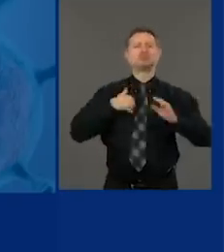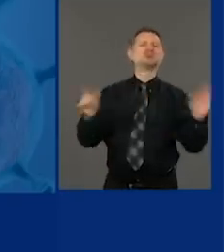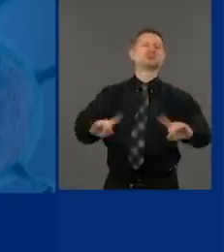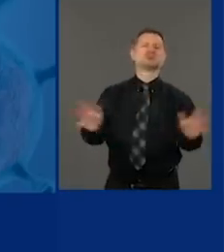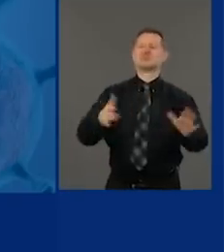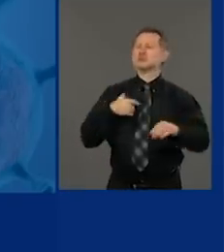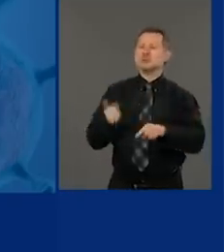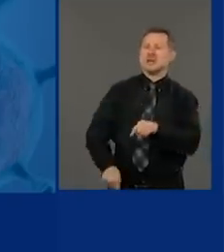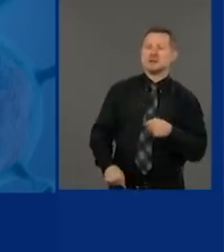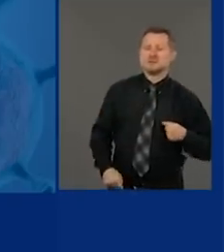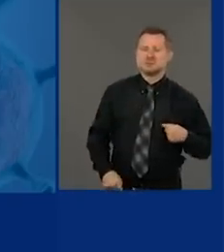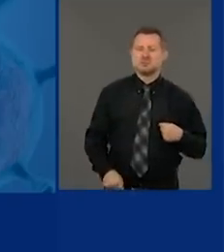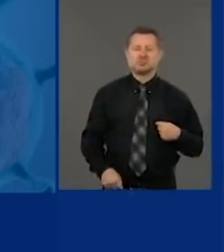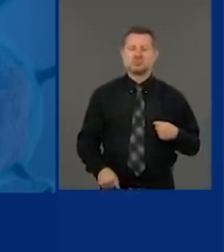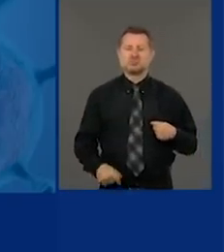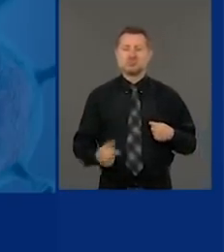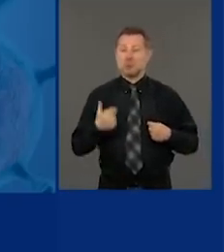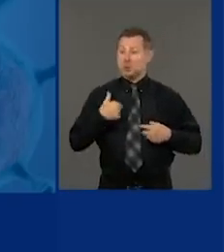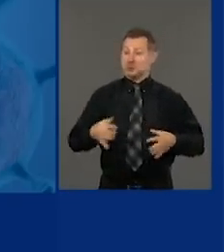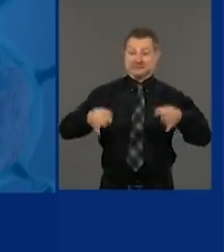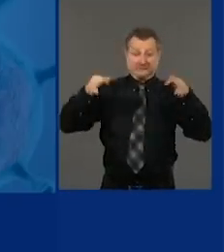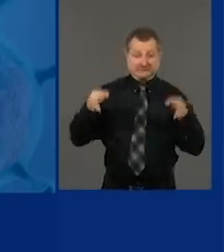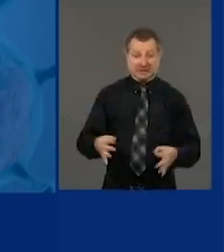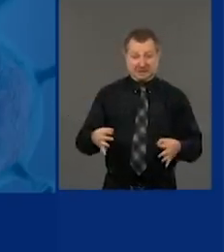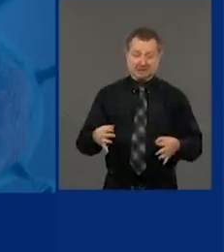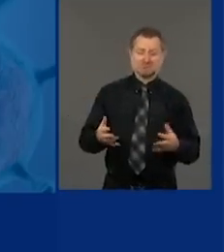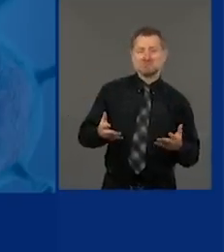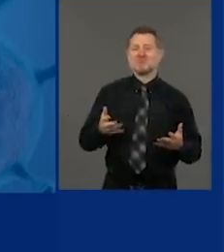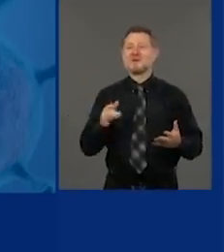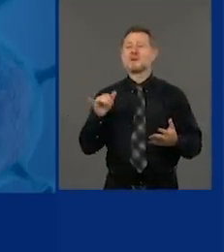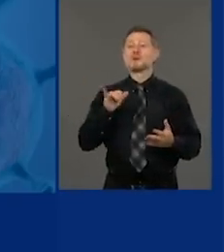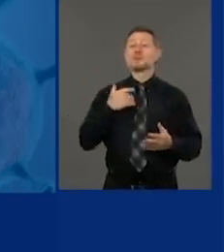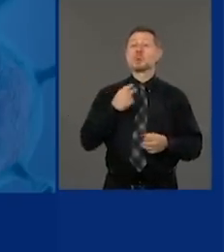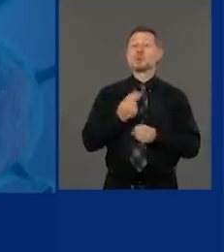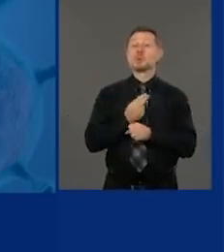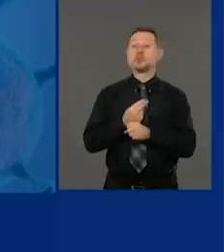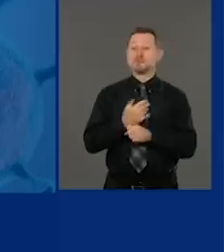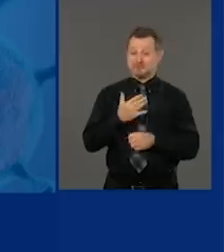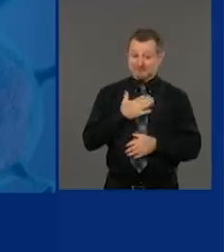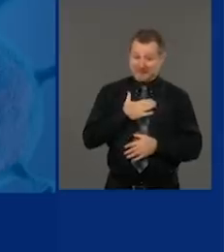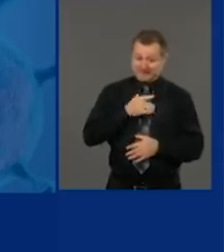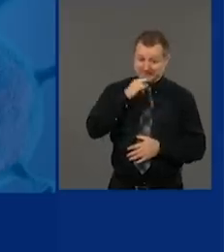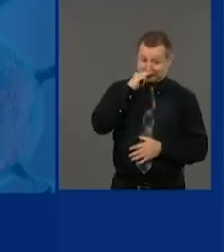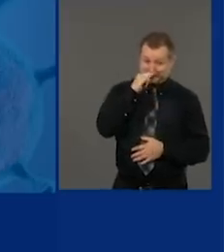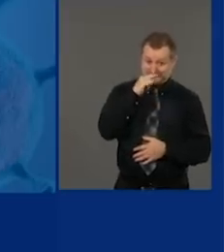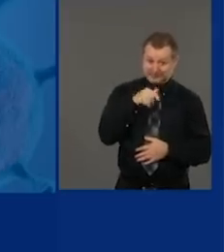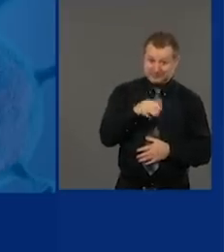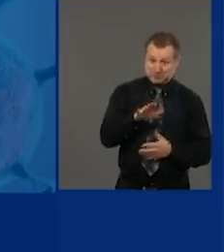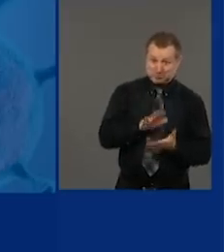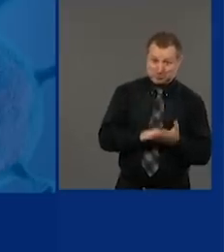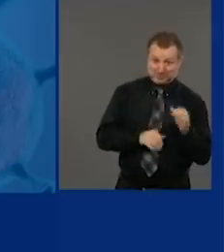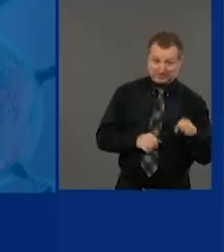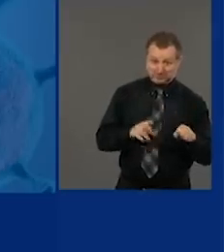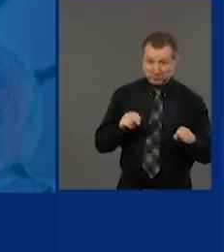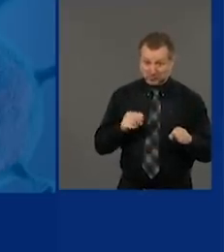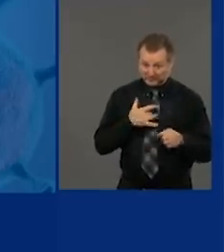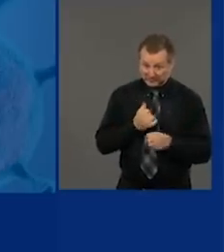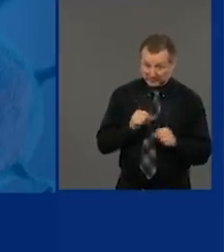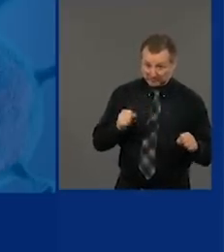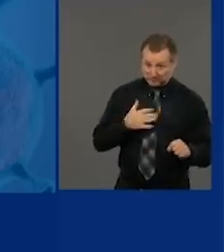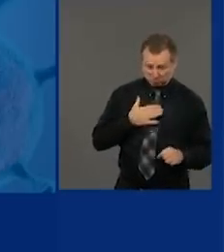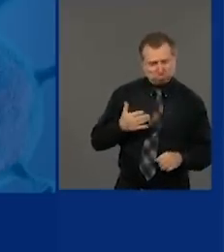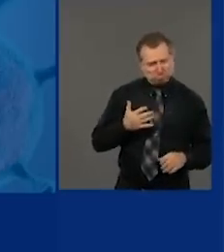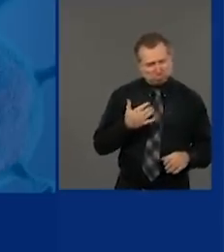making the determination as to whether or not I would send my daughter to school, if it's safe, I'll send her.